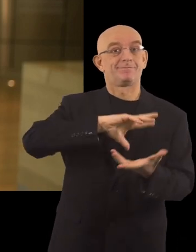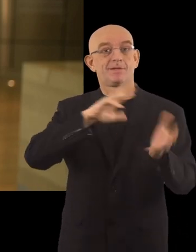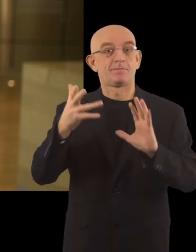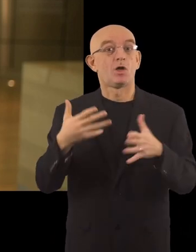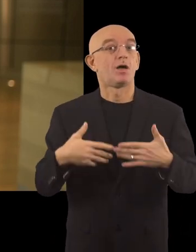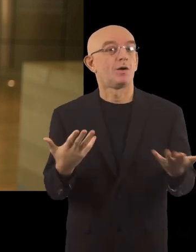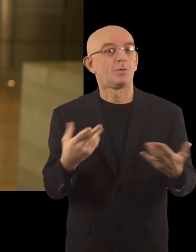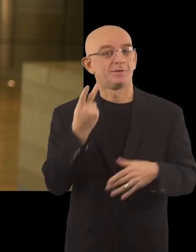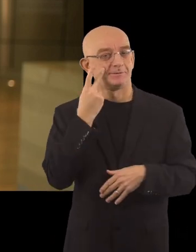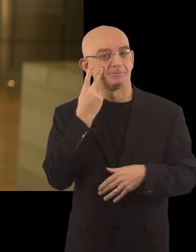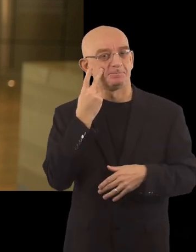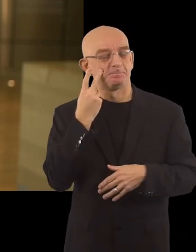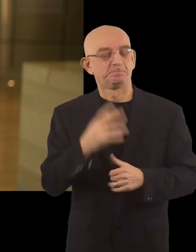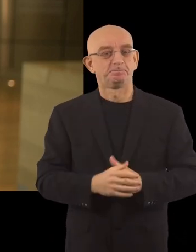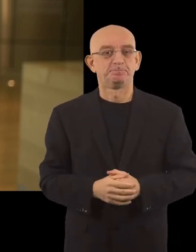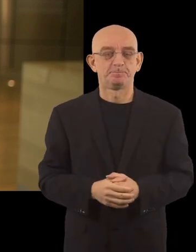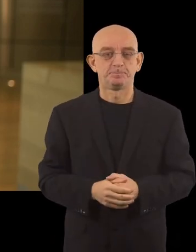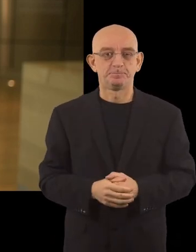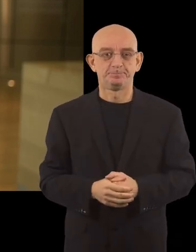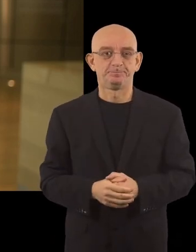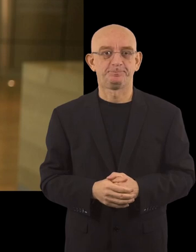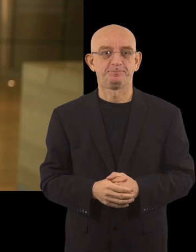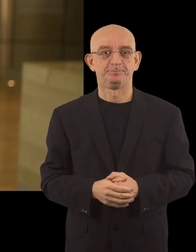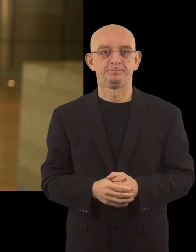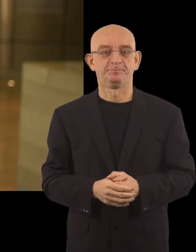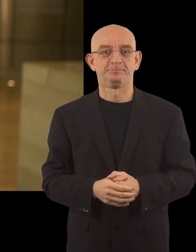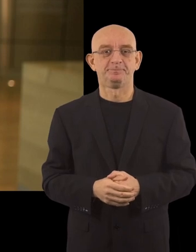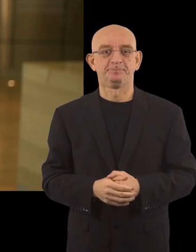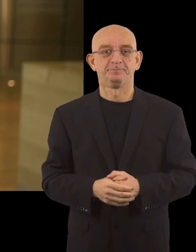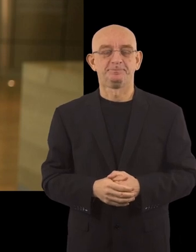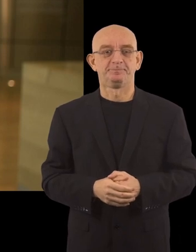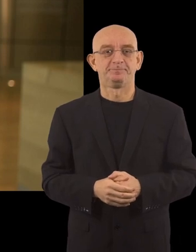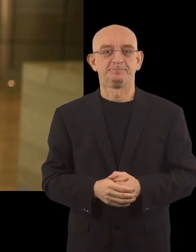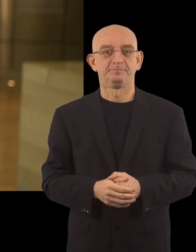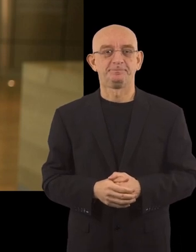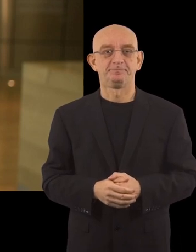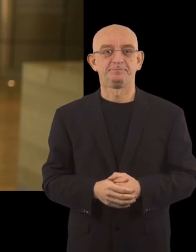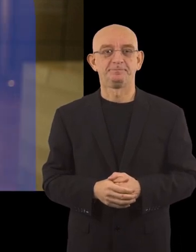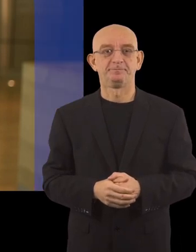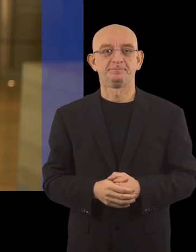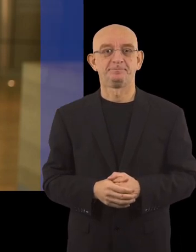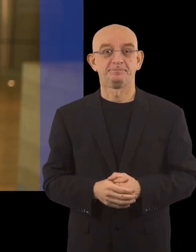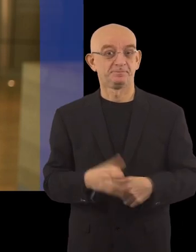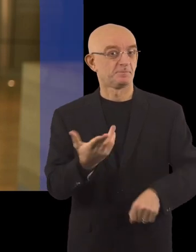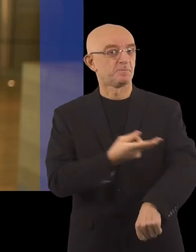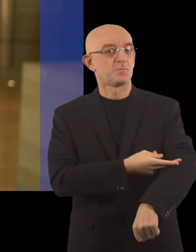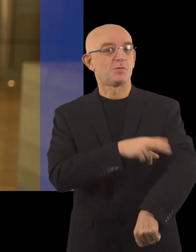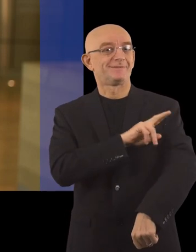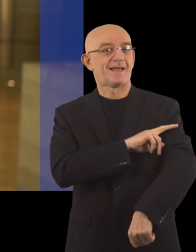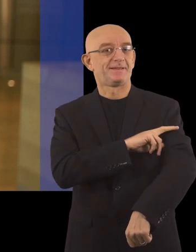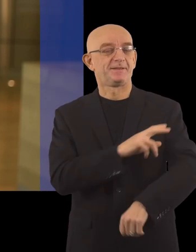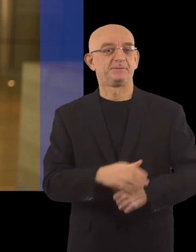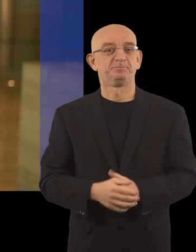is Poznań.